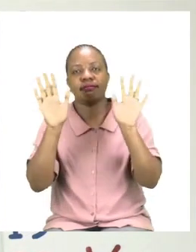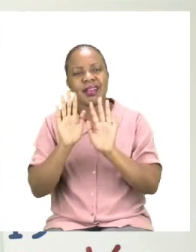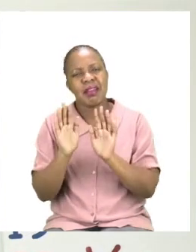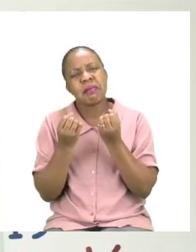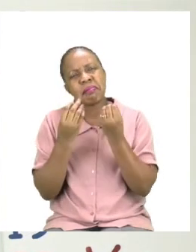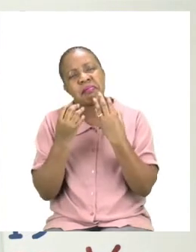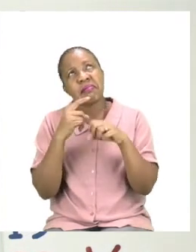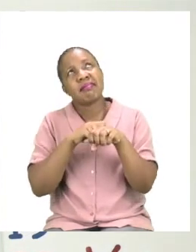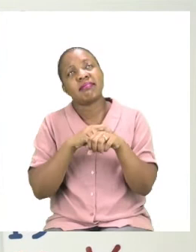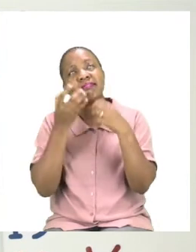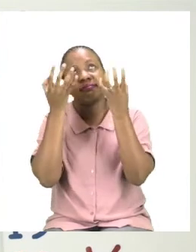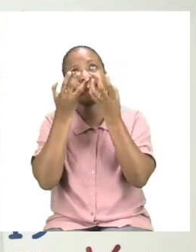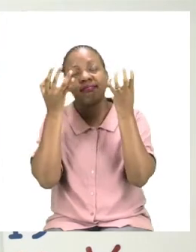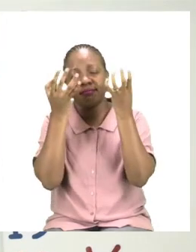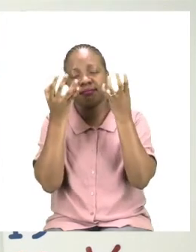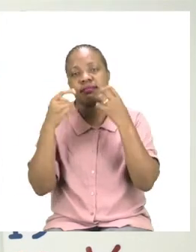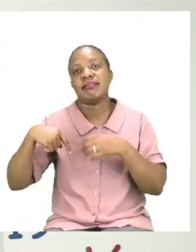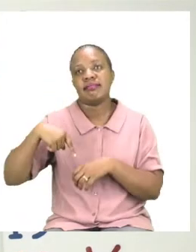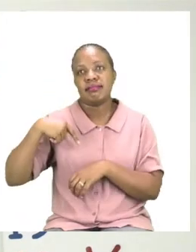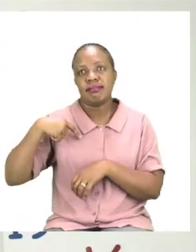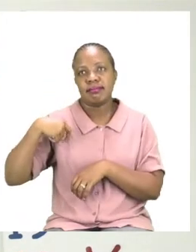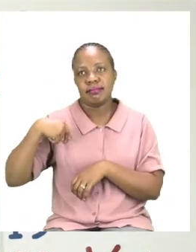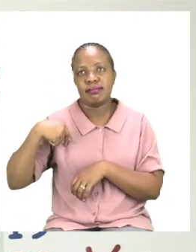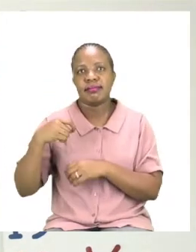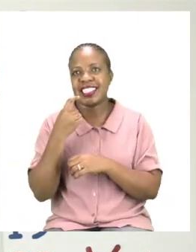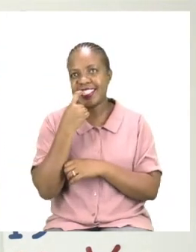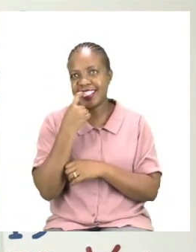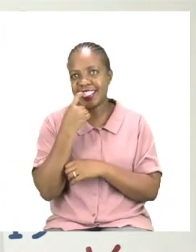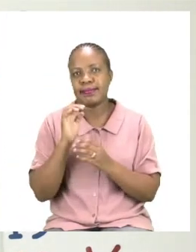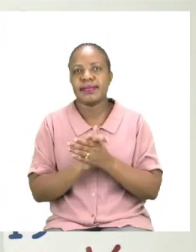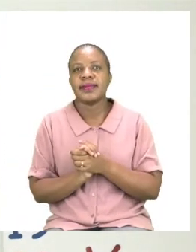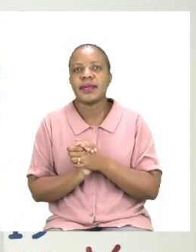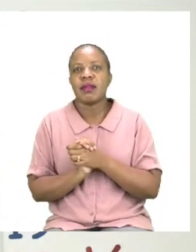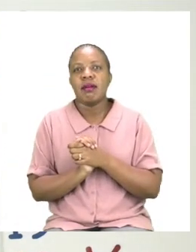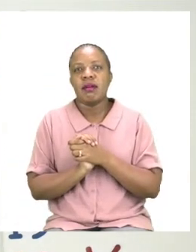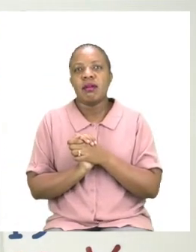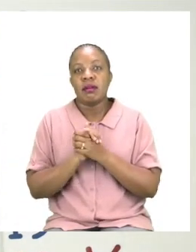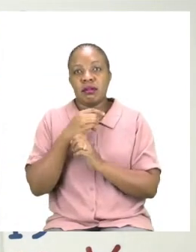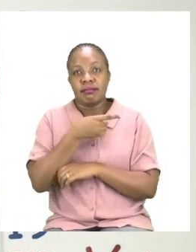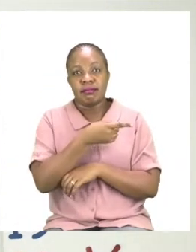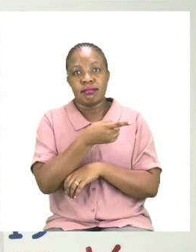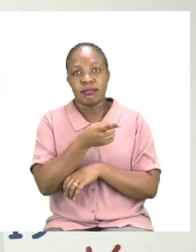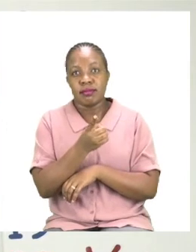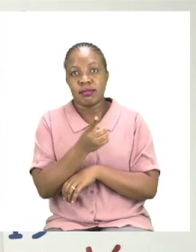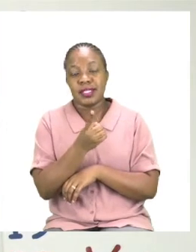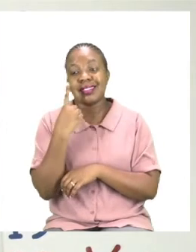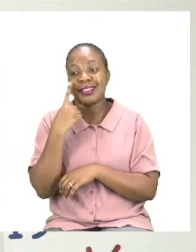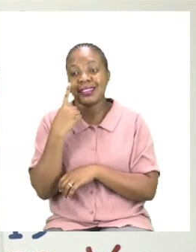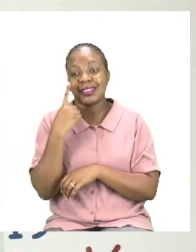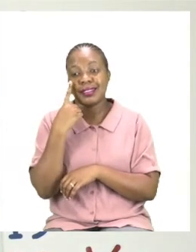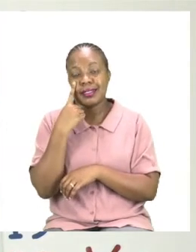Now let's try another one. It says, they check your temperature